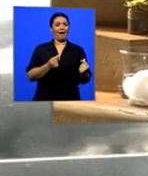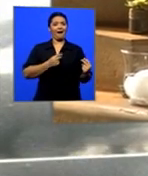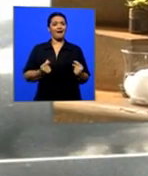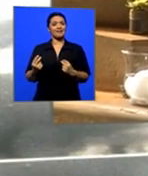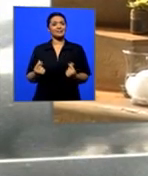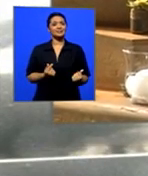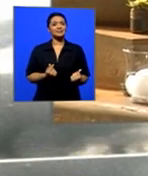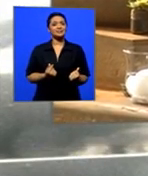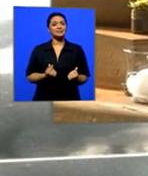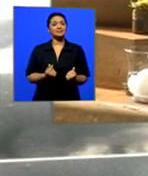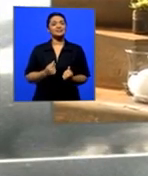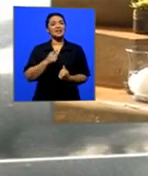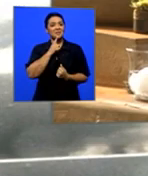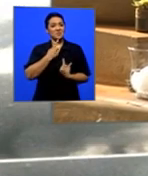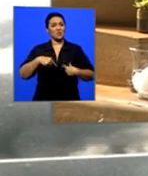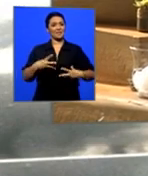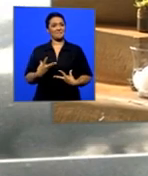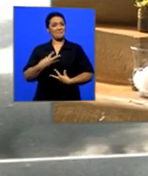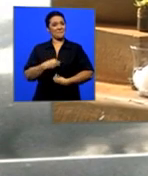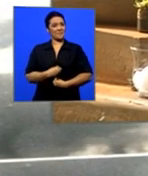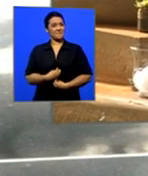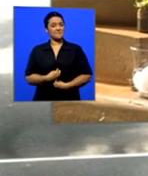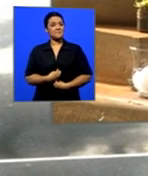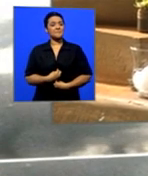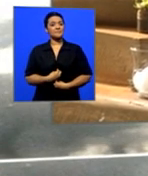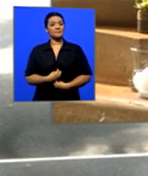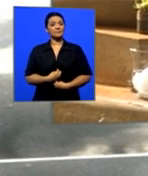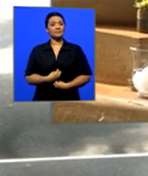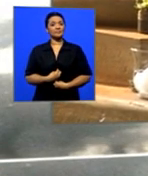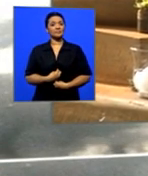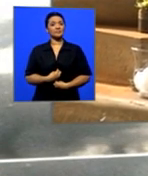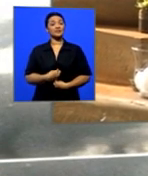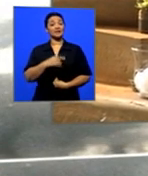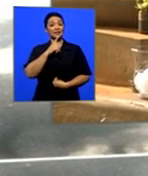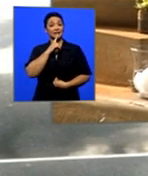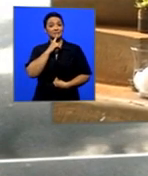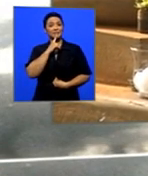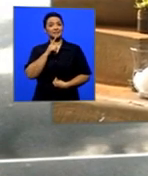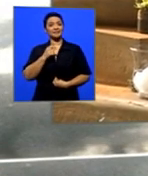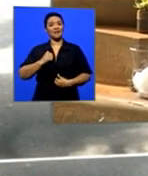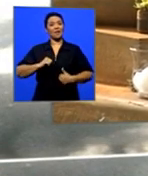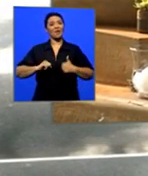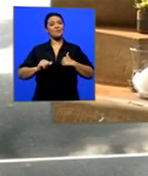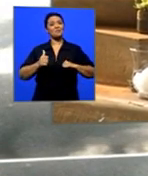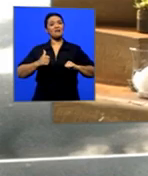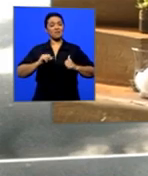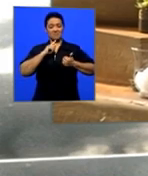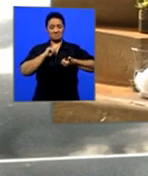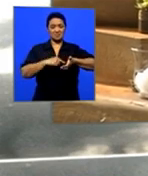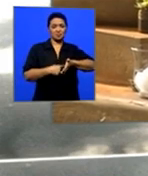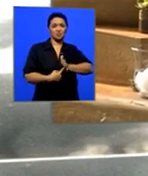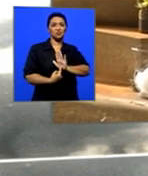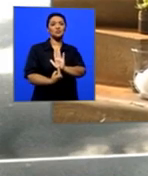It escapes through us. And it's not a performance. It is a living expression.